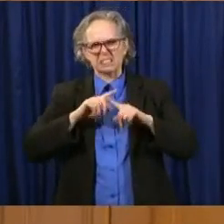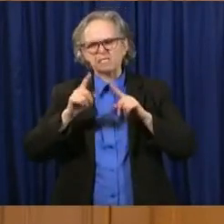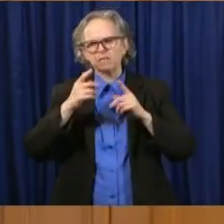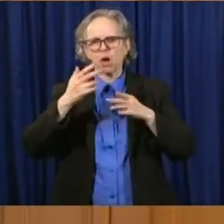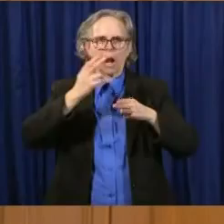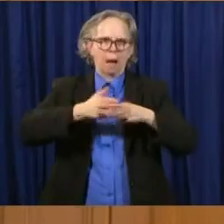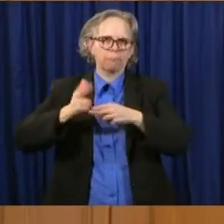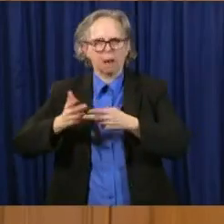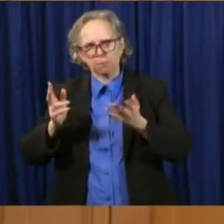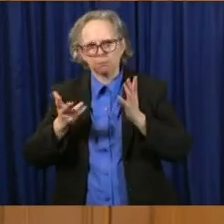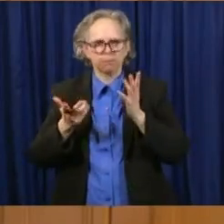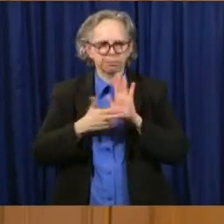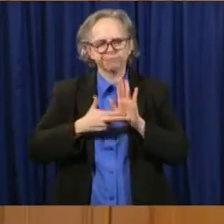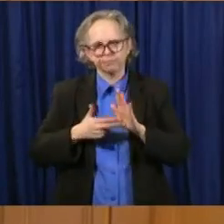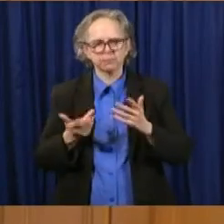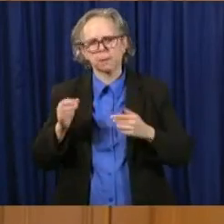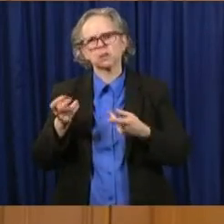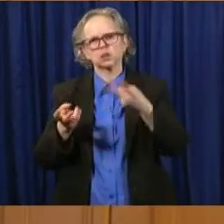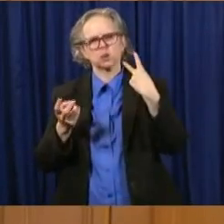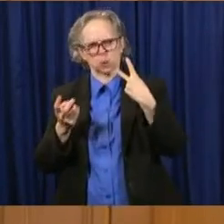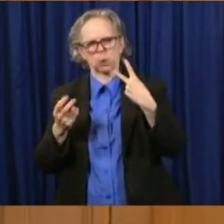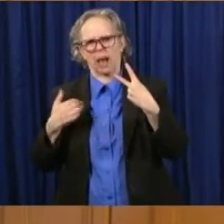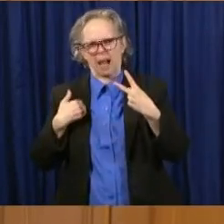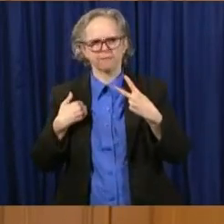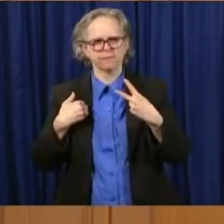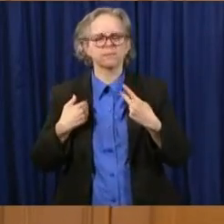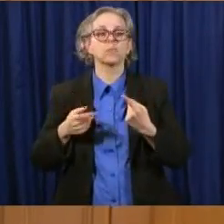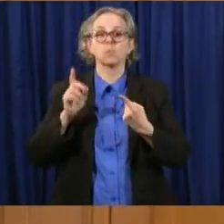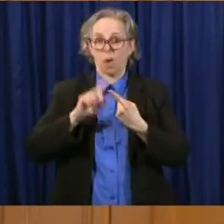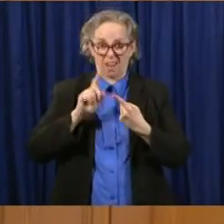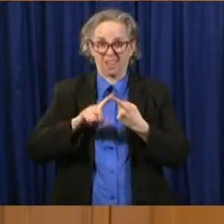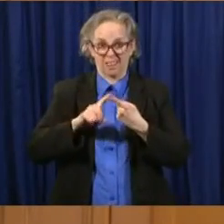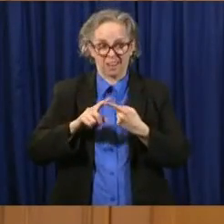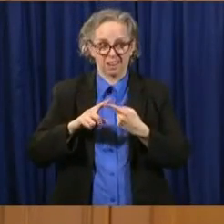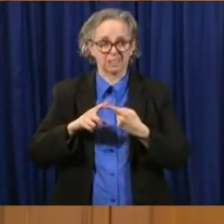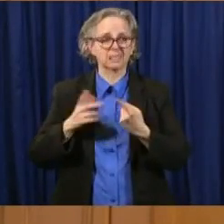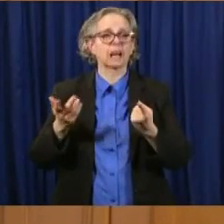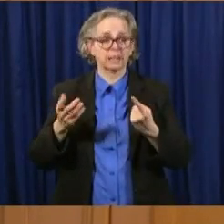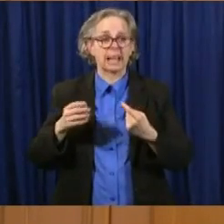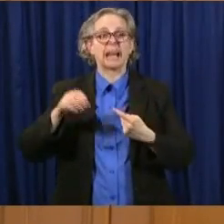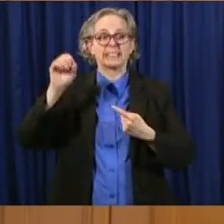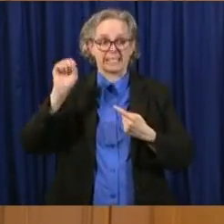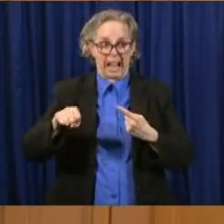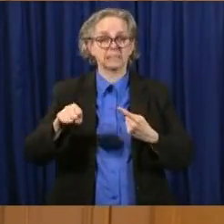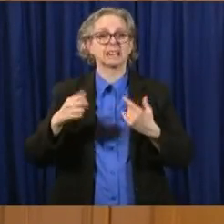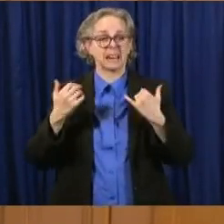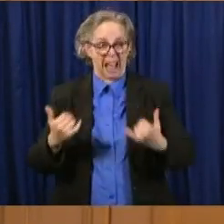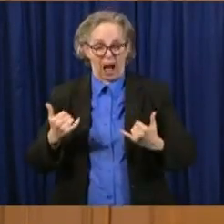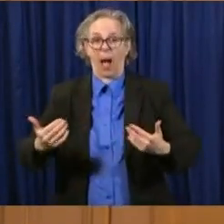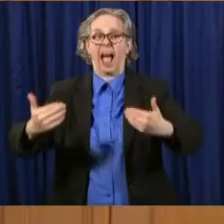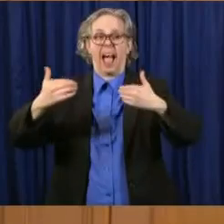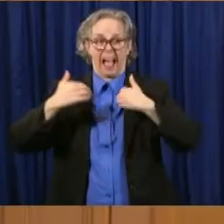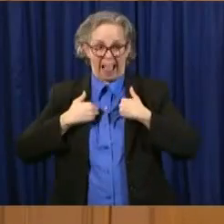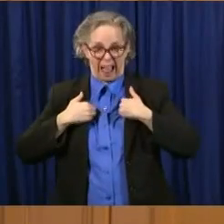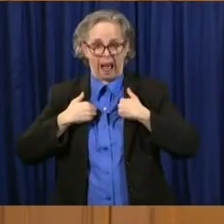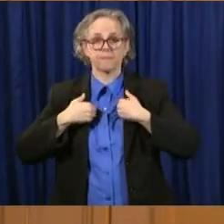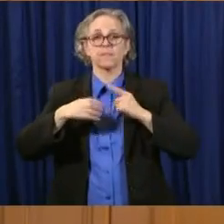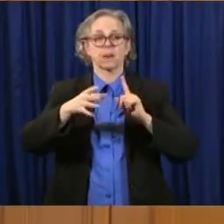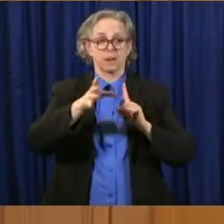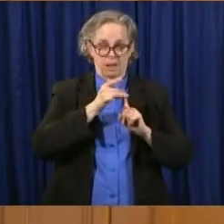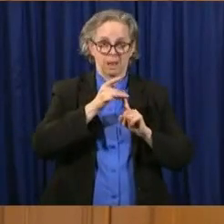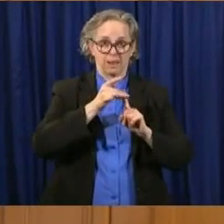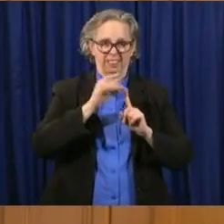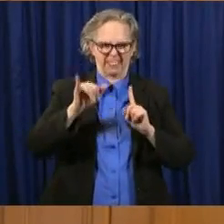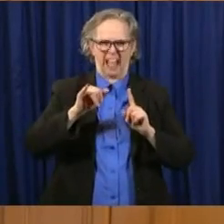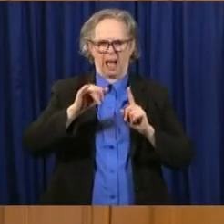but there are two types of tests. One, that's how you you have it right now. And those are pretty good and accurate,